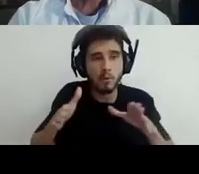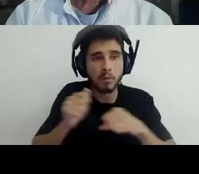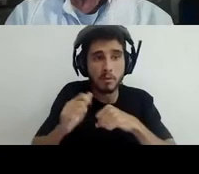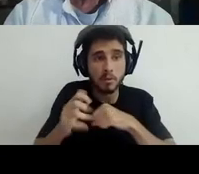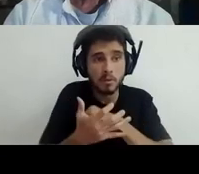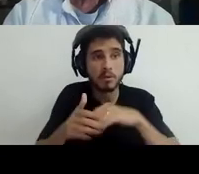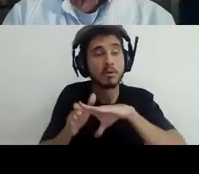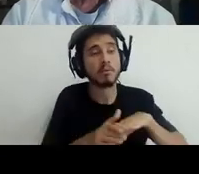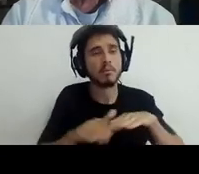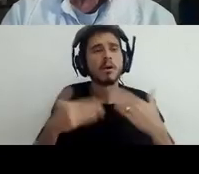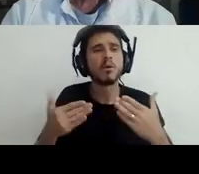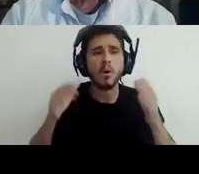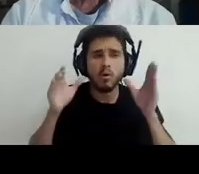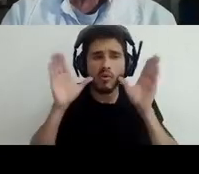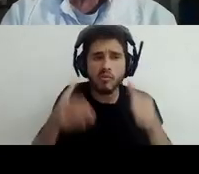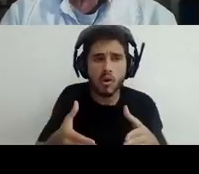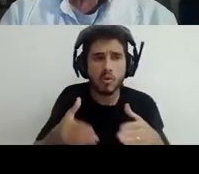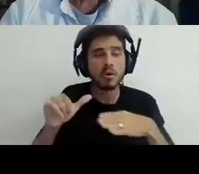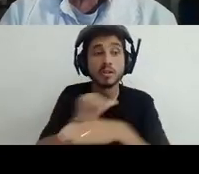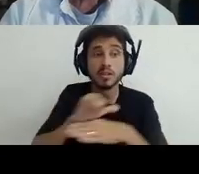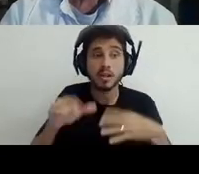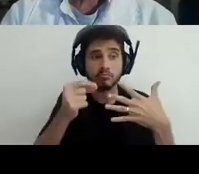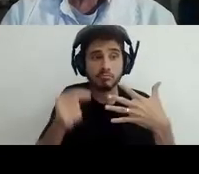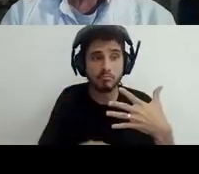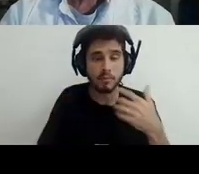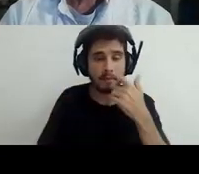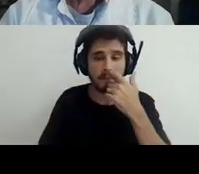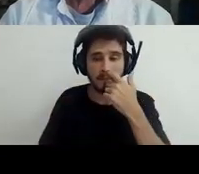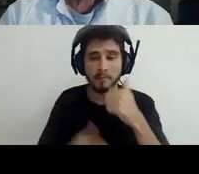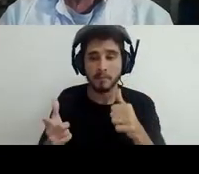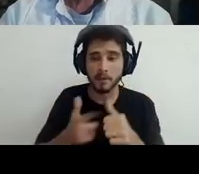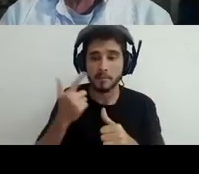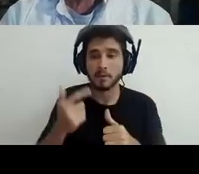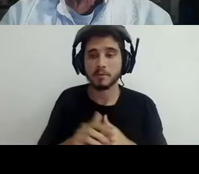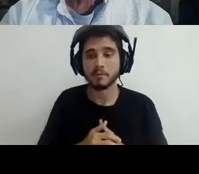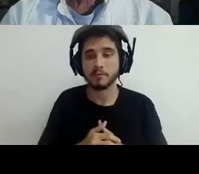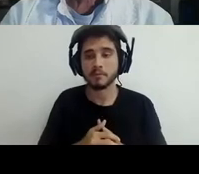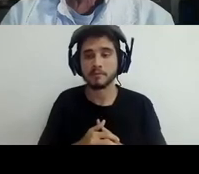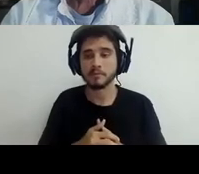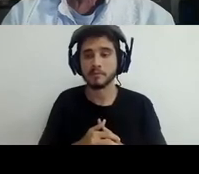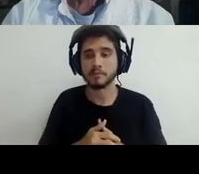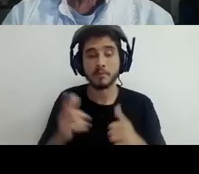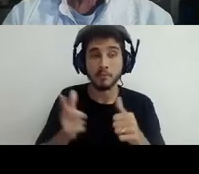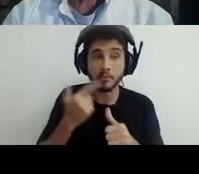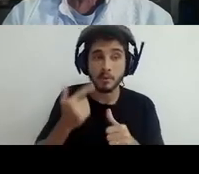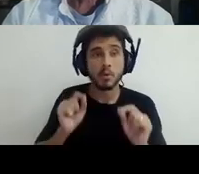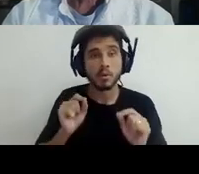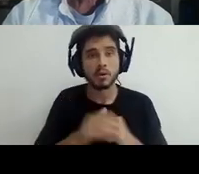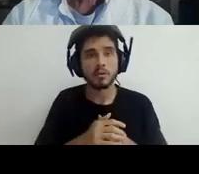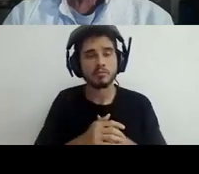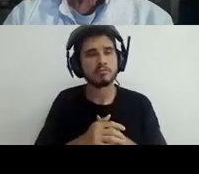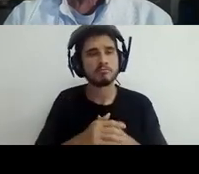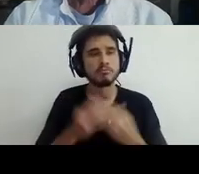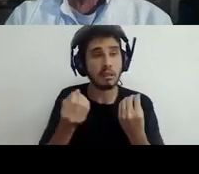It was first of all to make sure that the continuity of academic learning of students